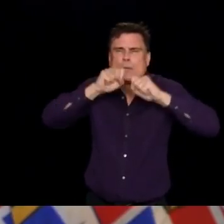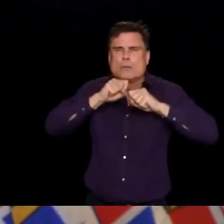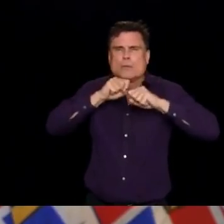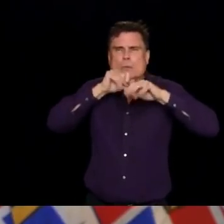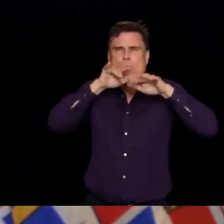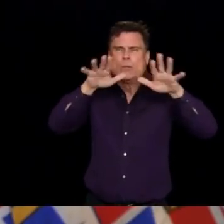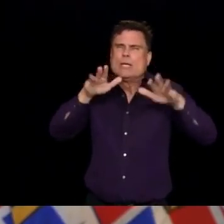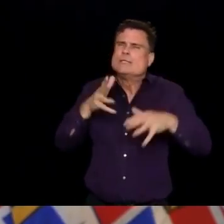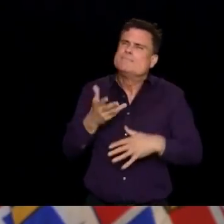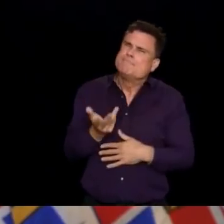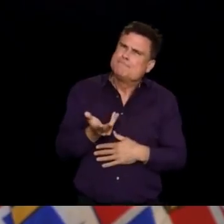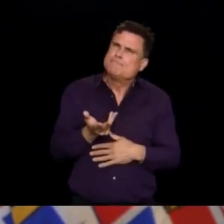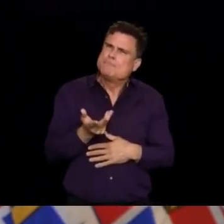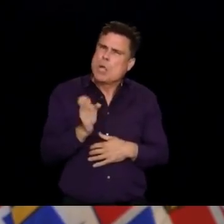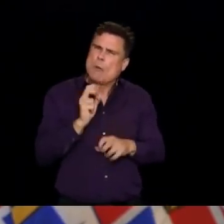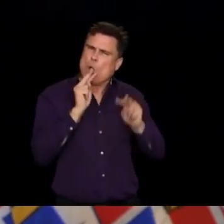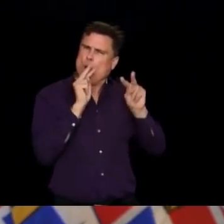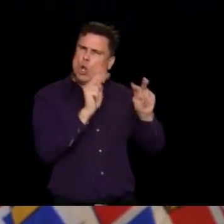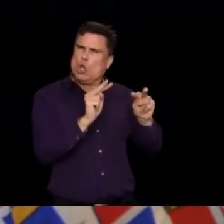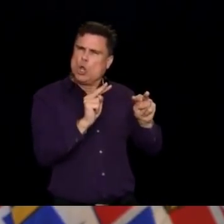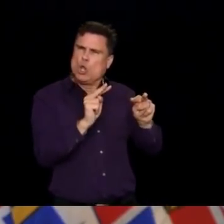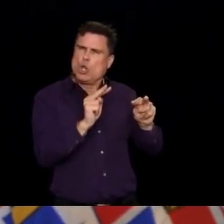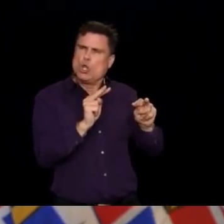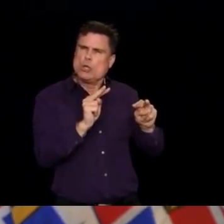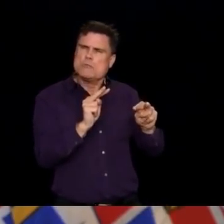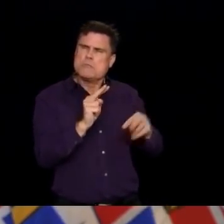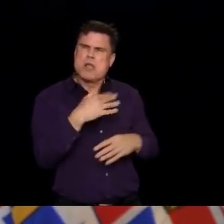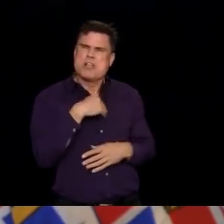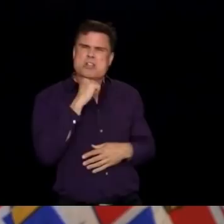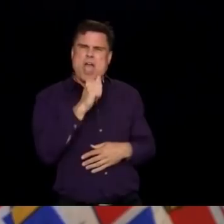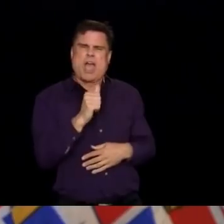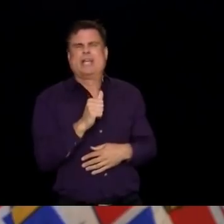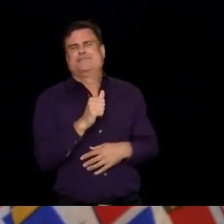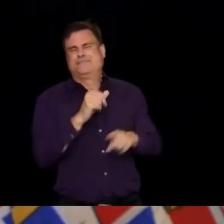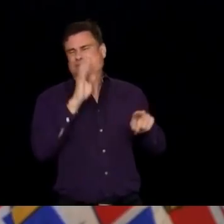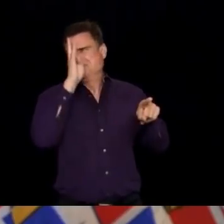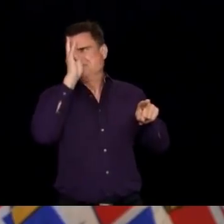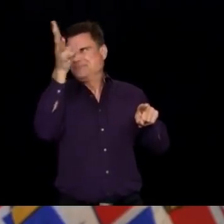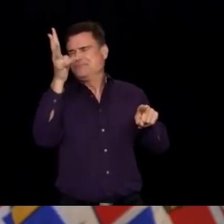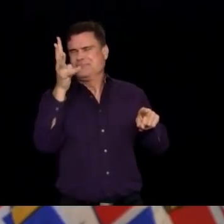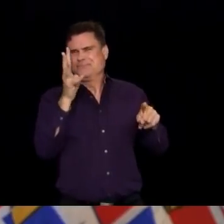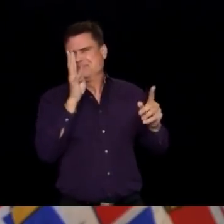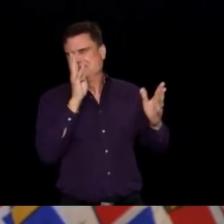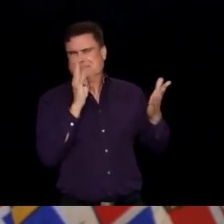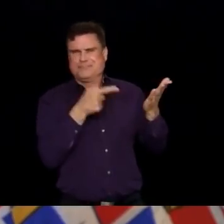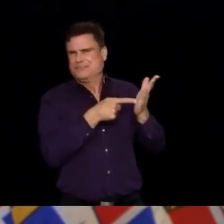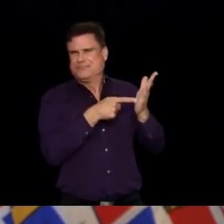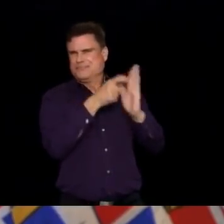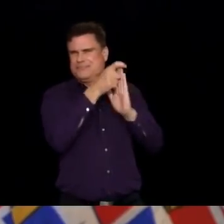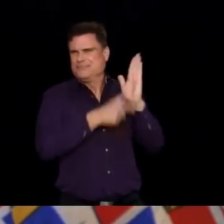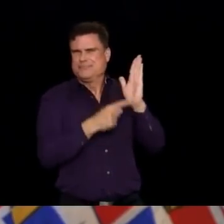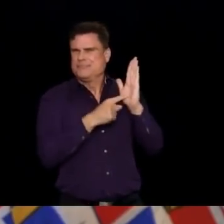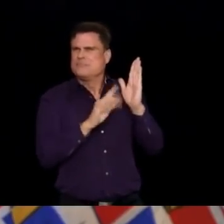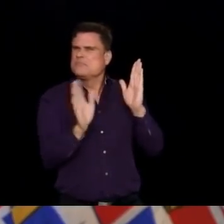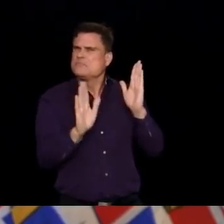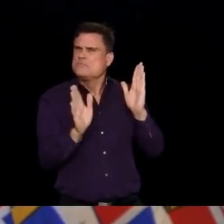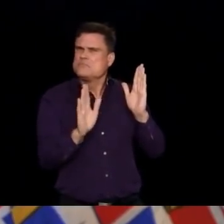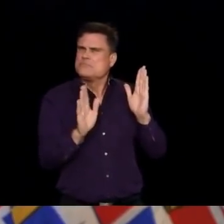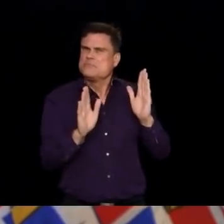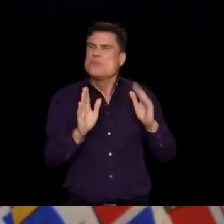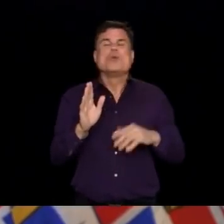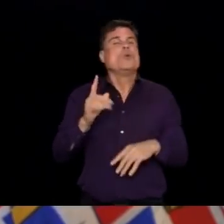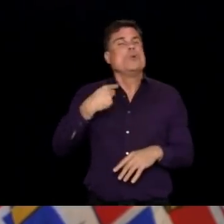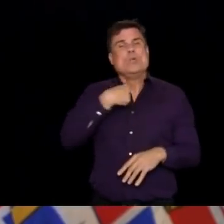making sure that sick people stay away from others, making sure that we are keeping our safe physical distancing, putting in place the administrative